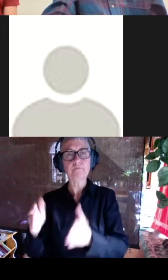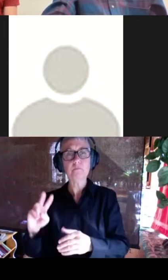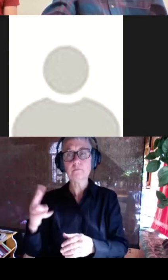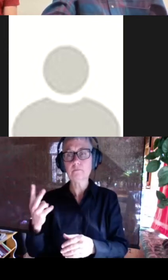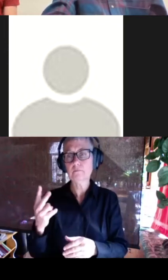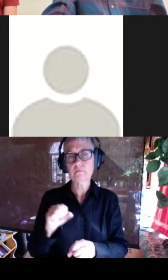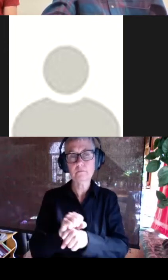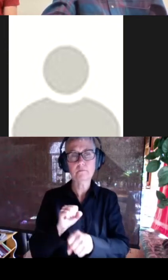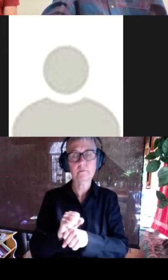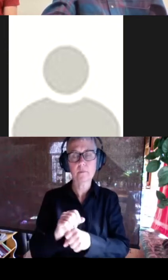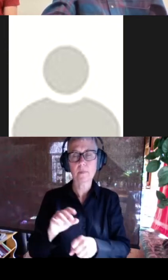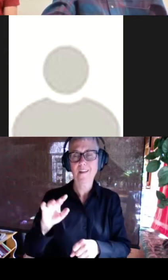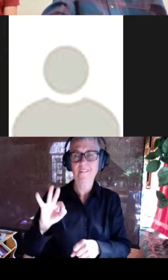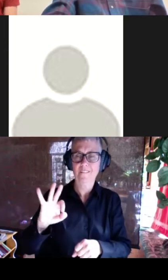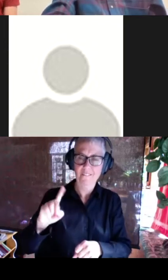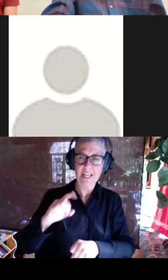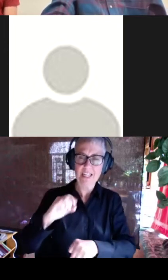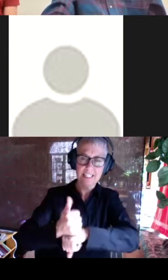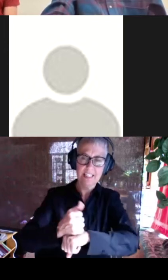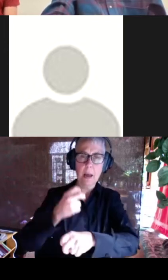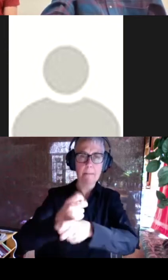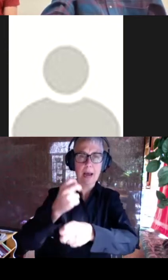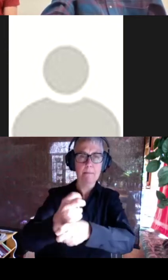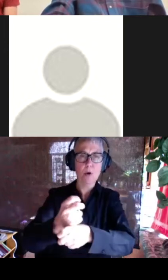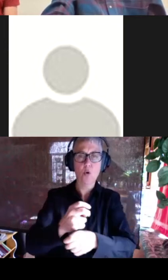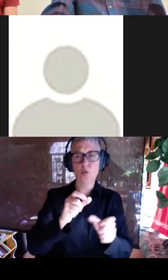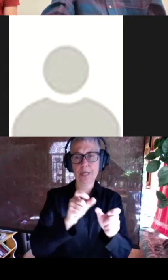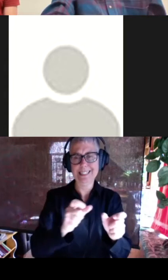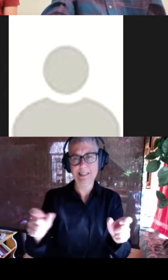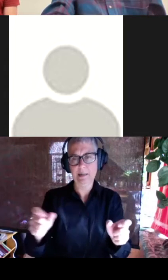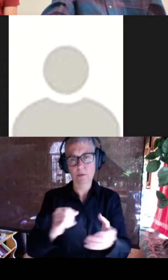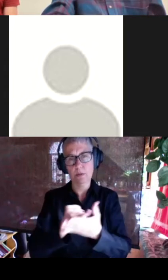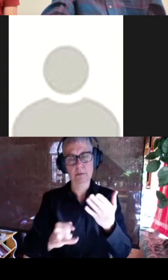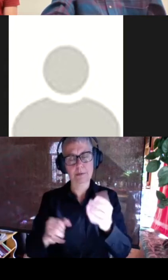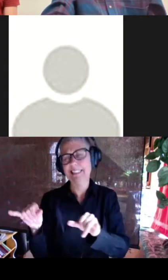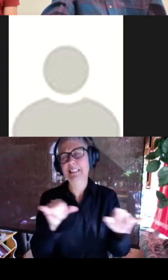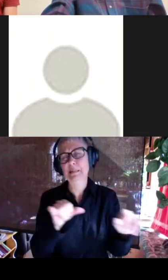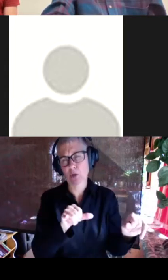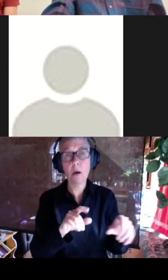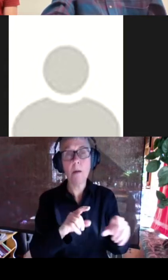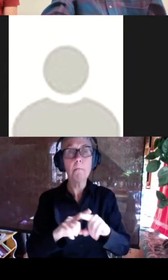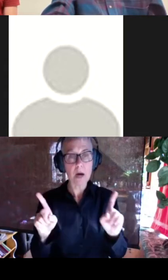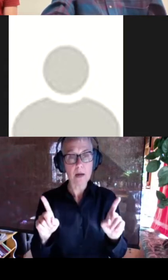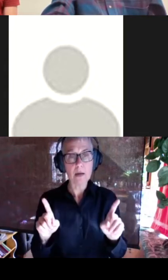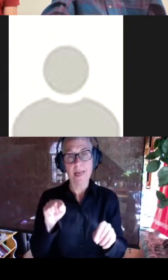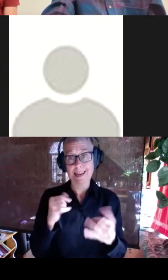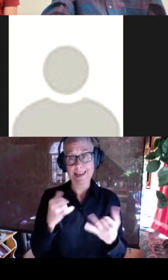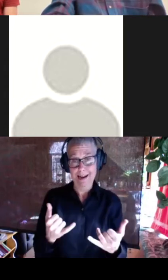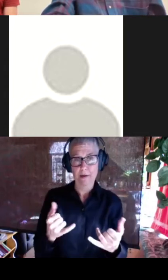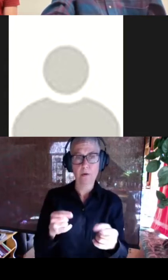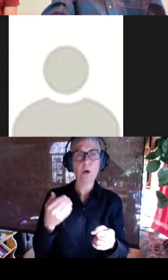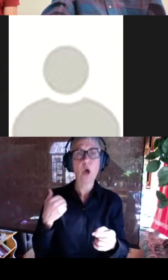is just fixed backbone sequence design essentially and it's really similar to the first task I just described but this time